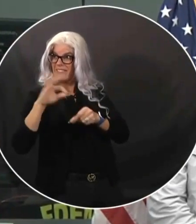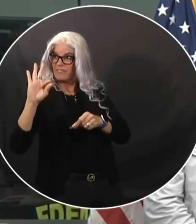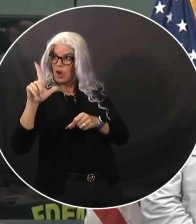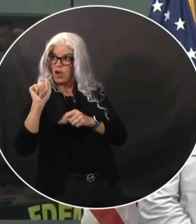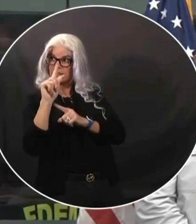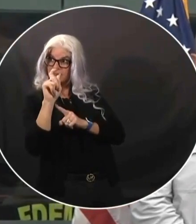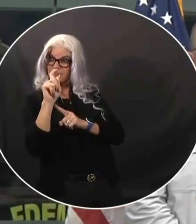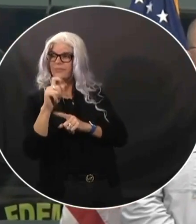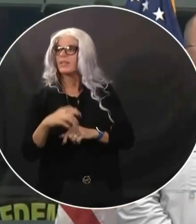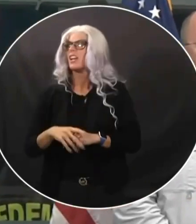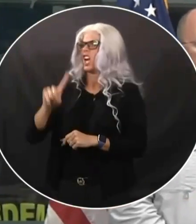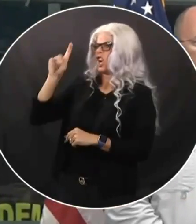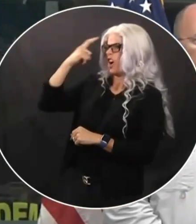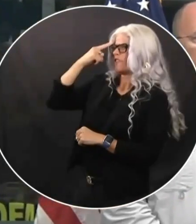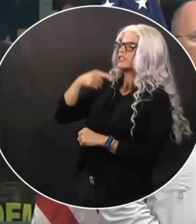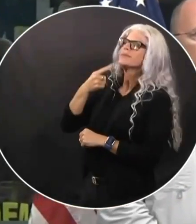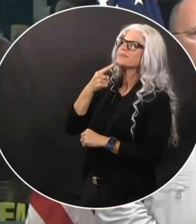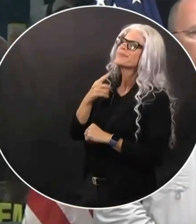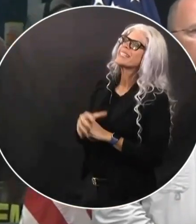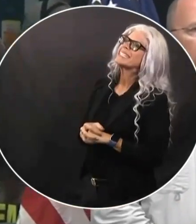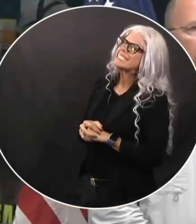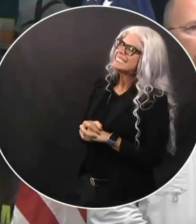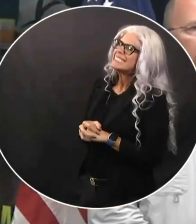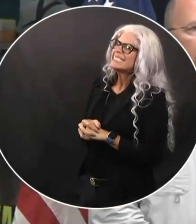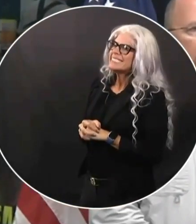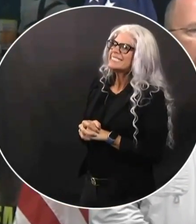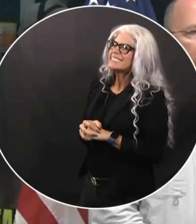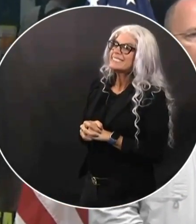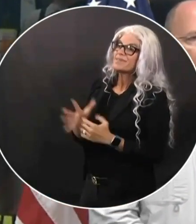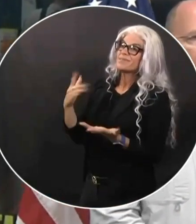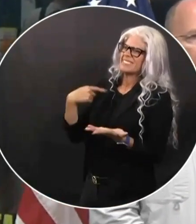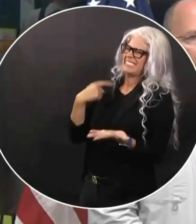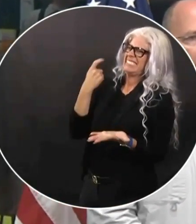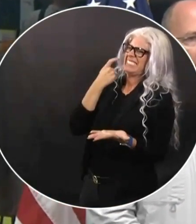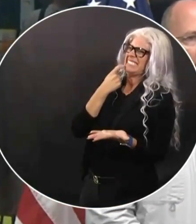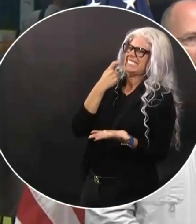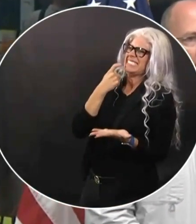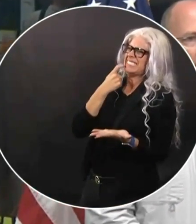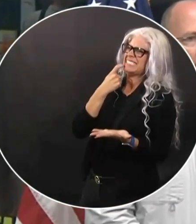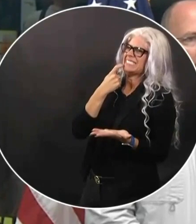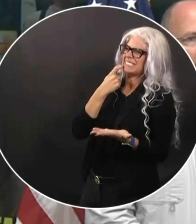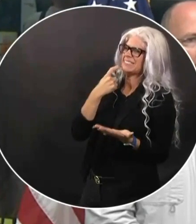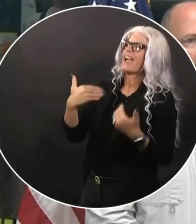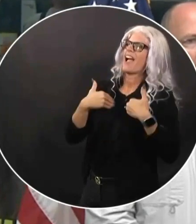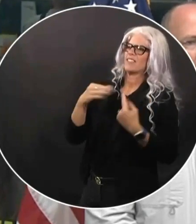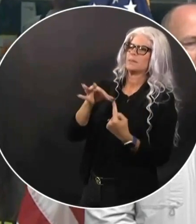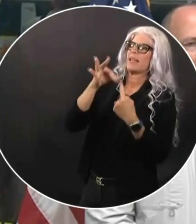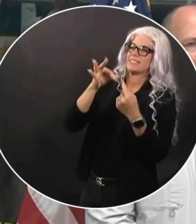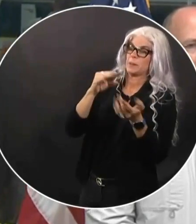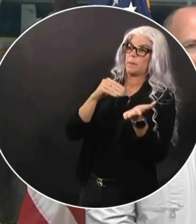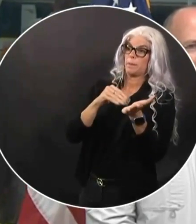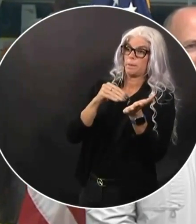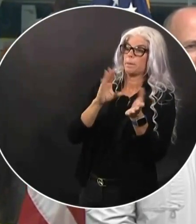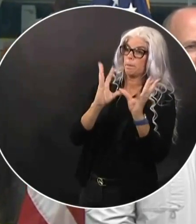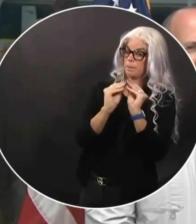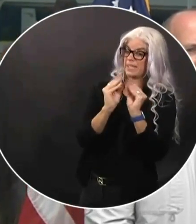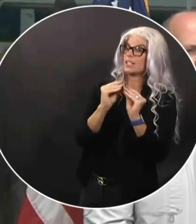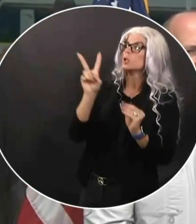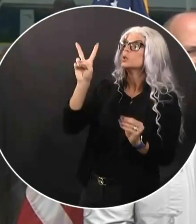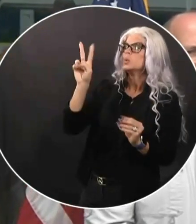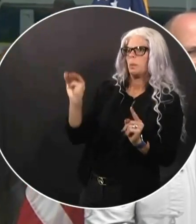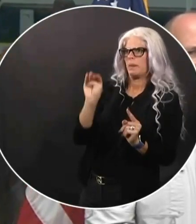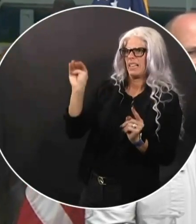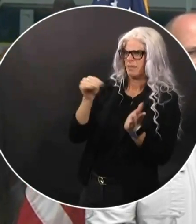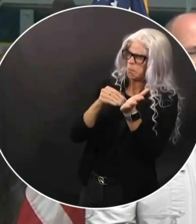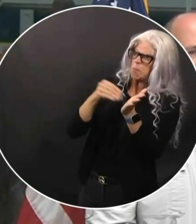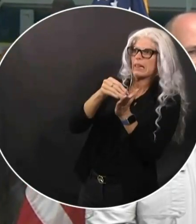Well, obviously, I mean, we've, you know, we just did a special session, we put $2 billion into into a fund to provide a backstop. It kept a